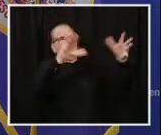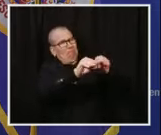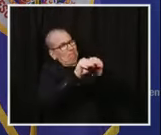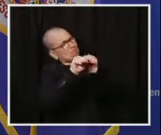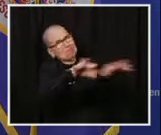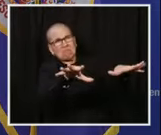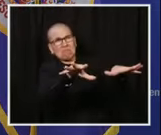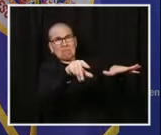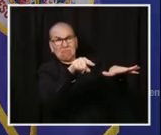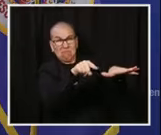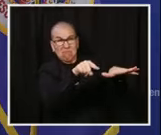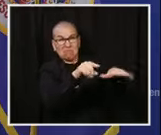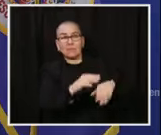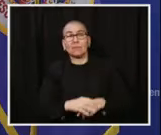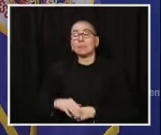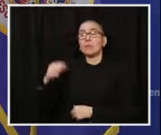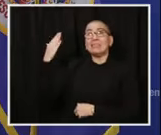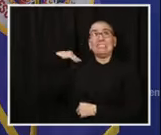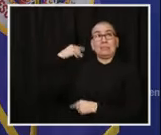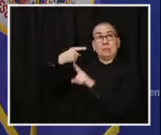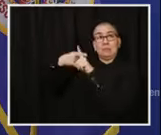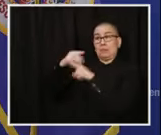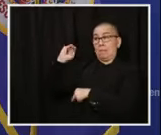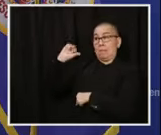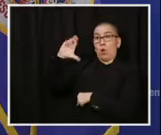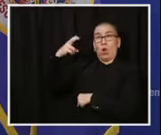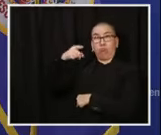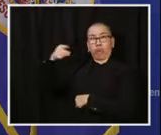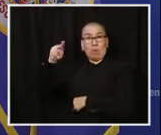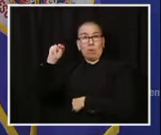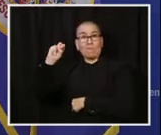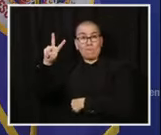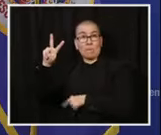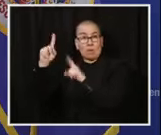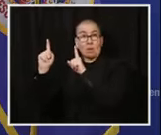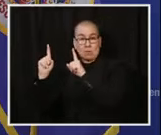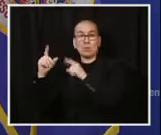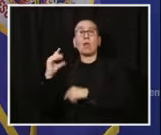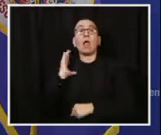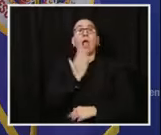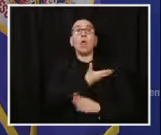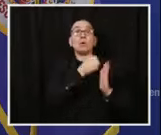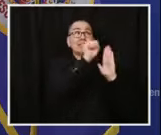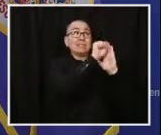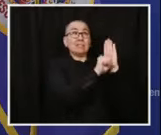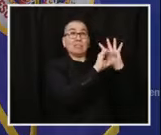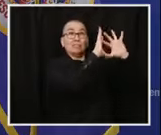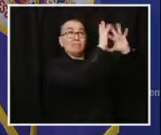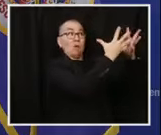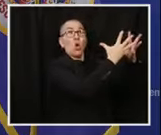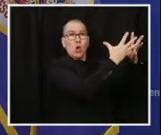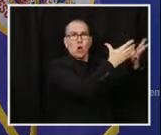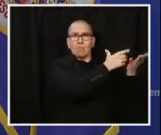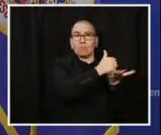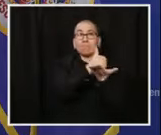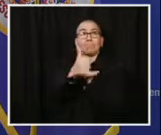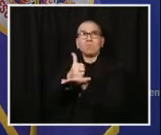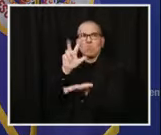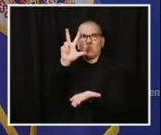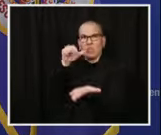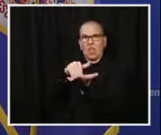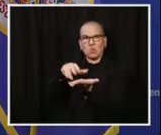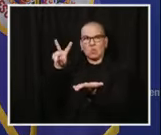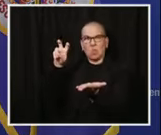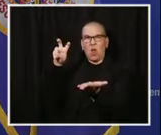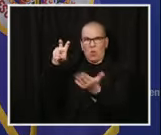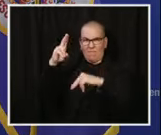our state health department has helped more than 3,230 facilities with infection control measures. And to date,